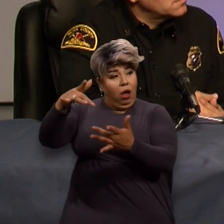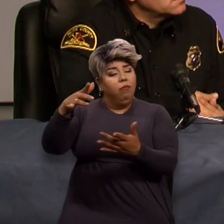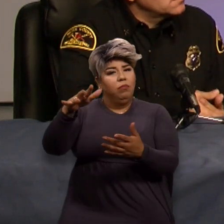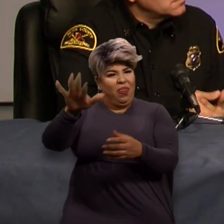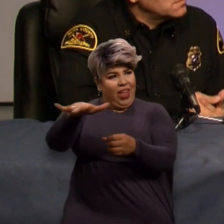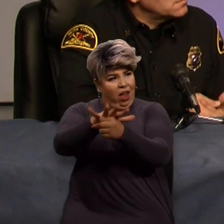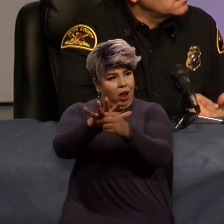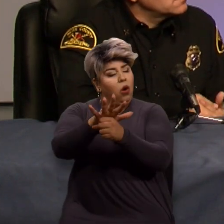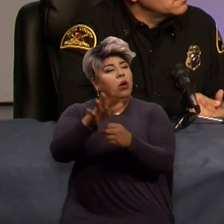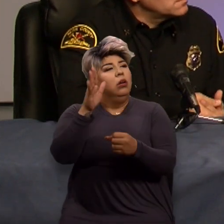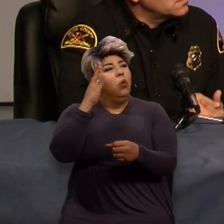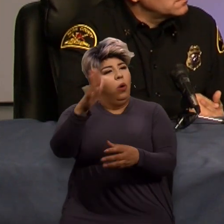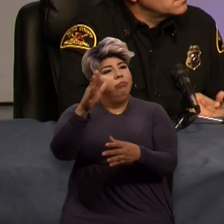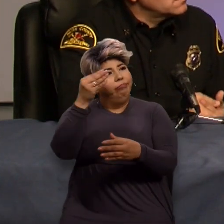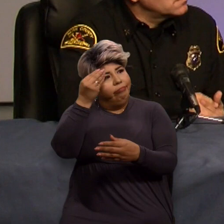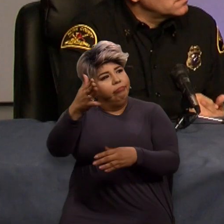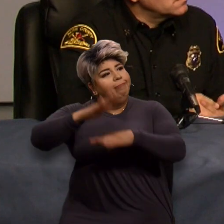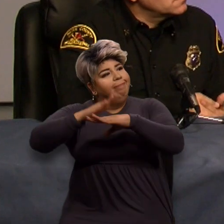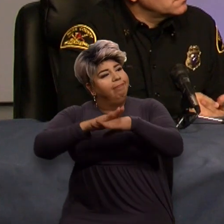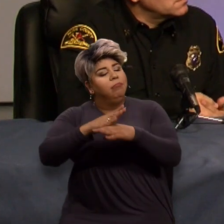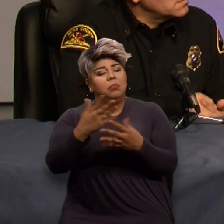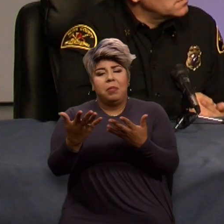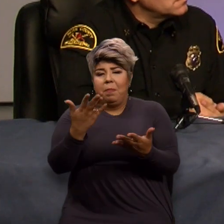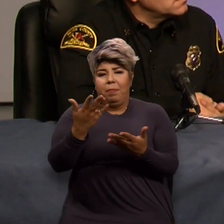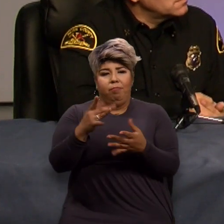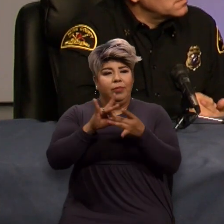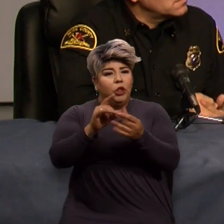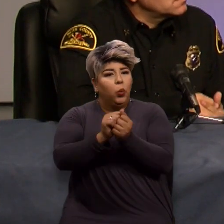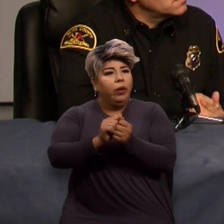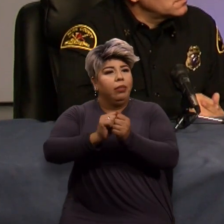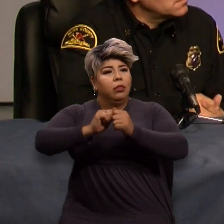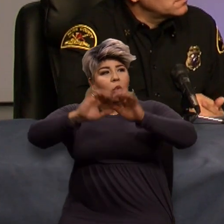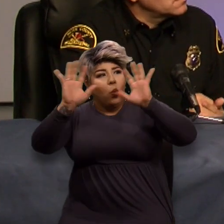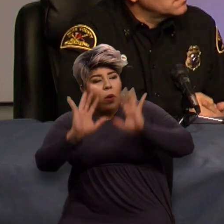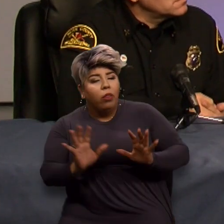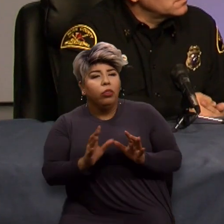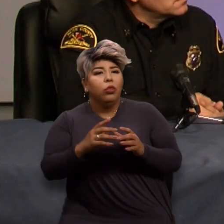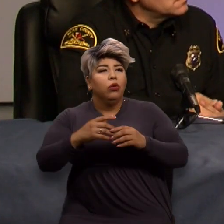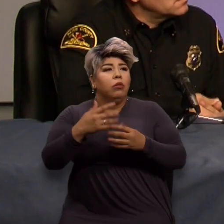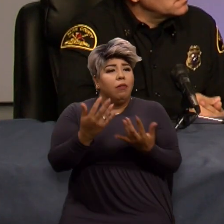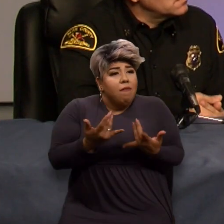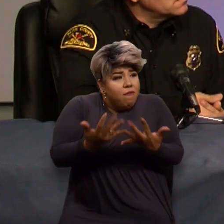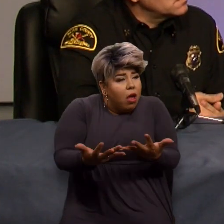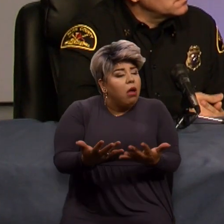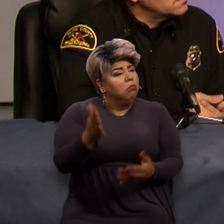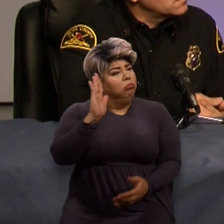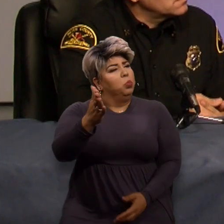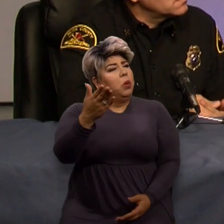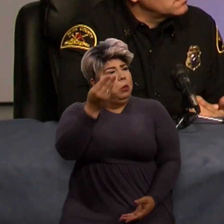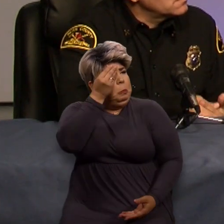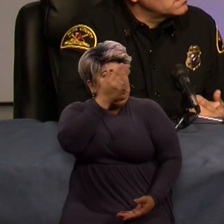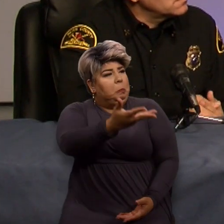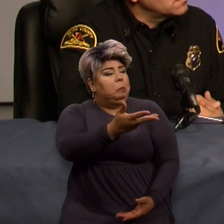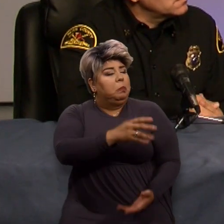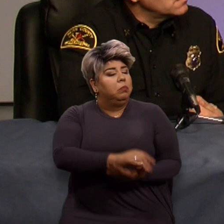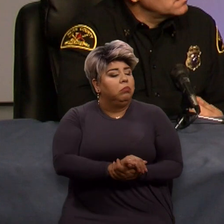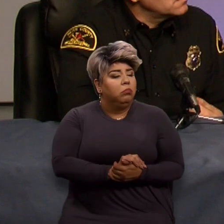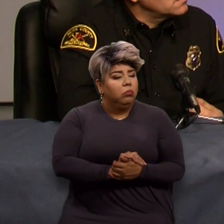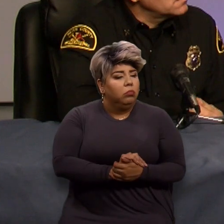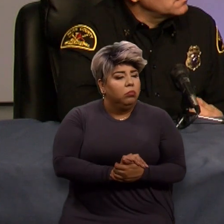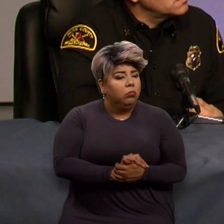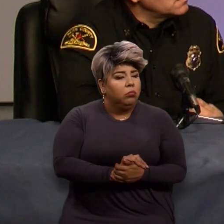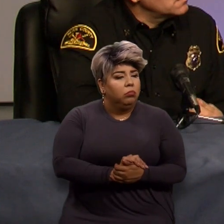in that area that gets pushed out from either law enforcement or a fire department. You're, um, and they can't, you know,